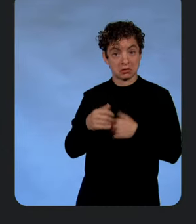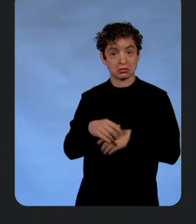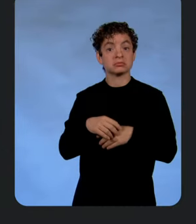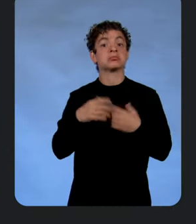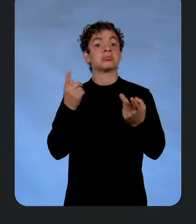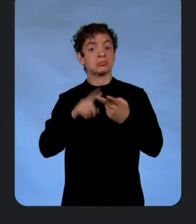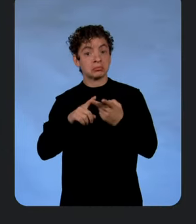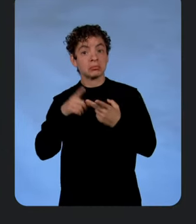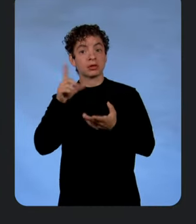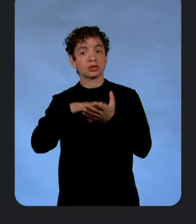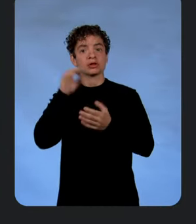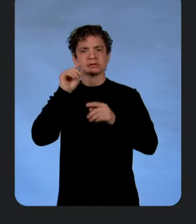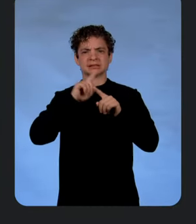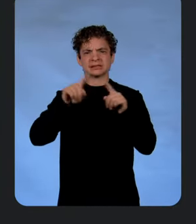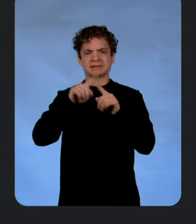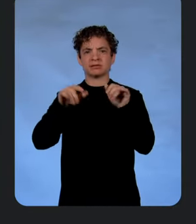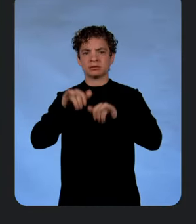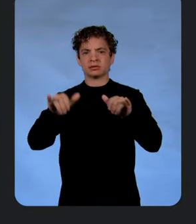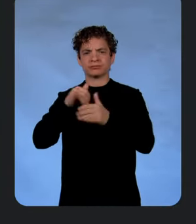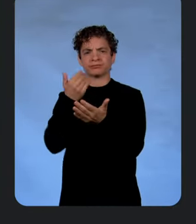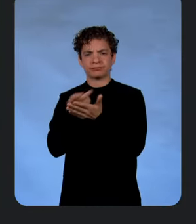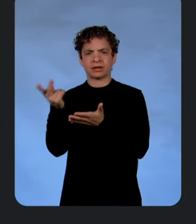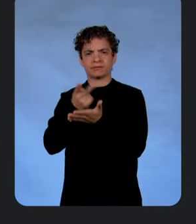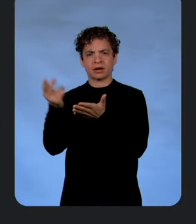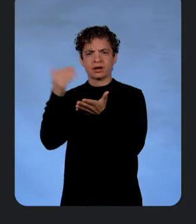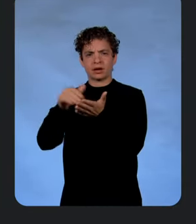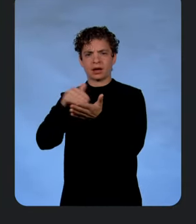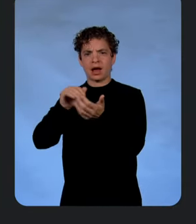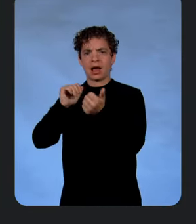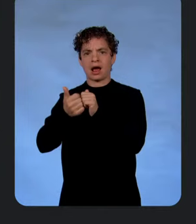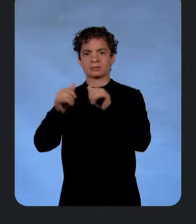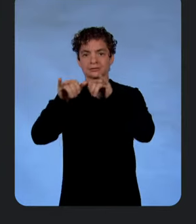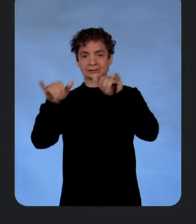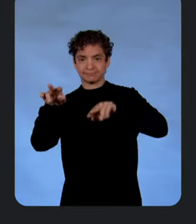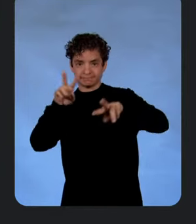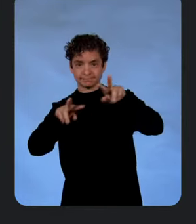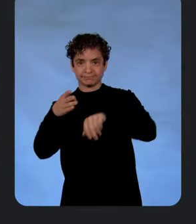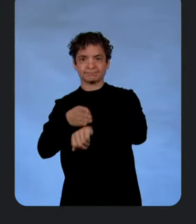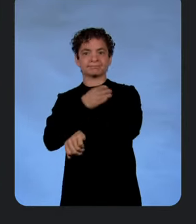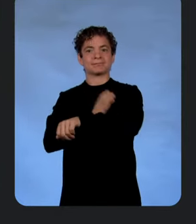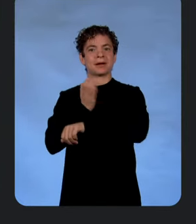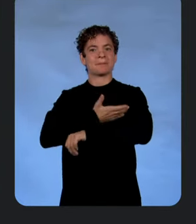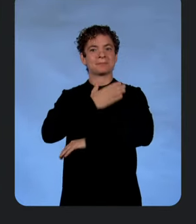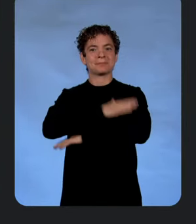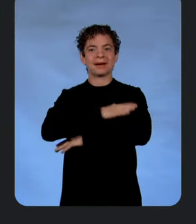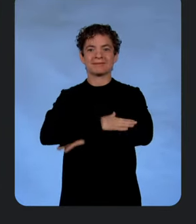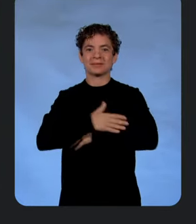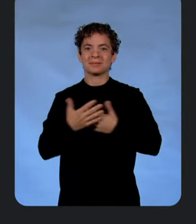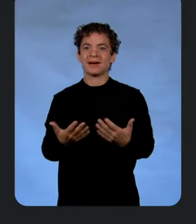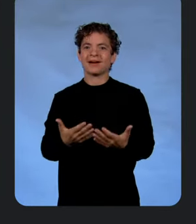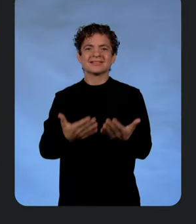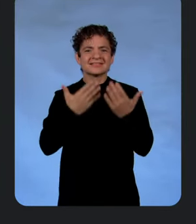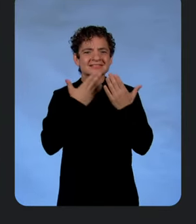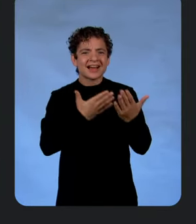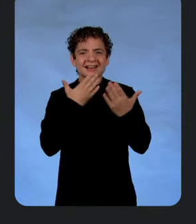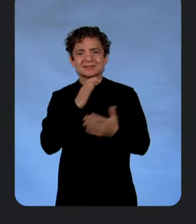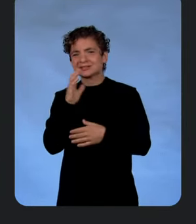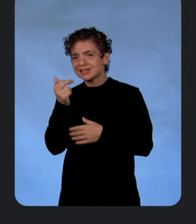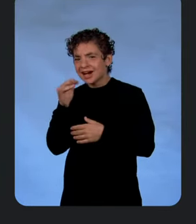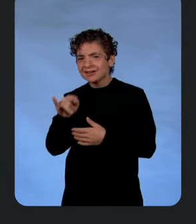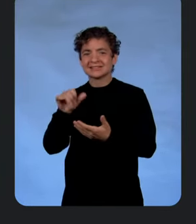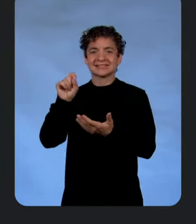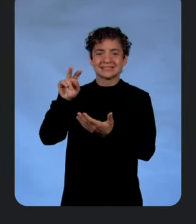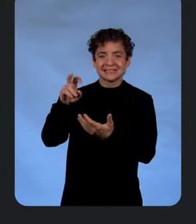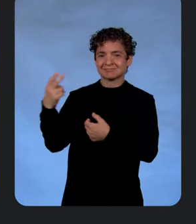failure patterns and how system observability can help us make our platforms better. Thank you, Charity and Steve for joining us